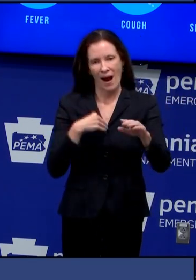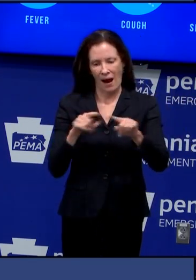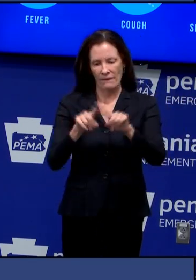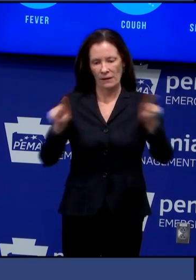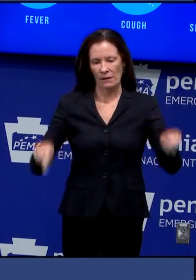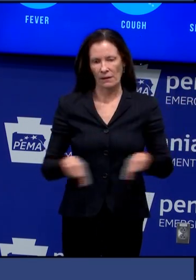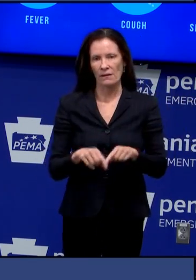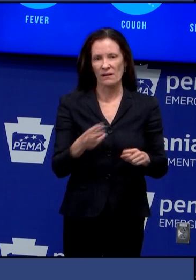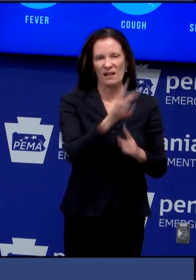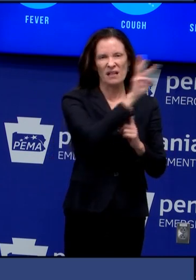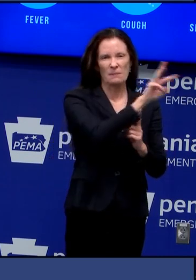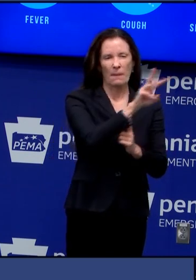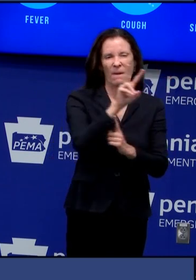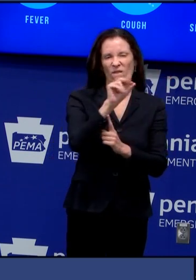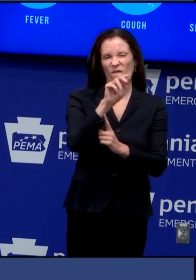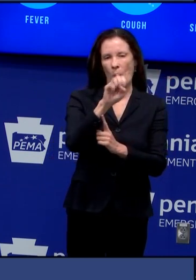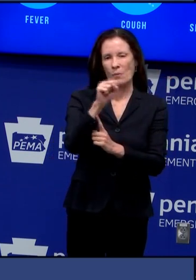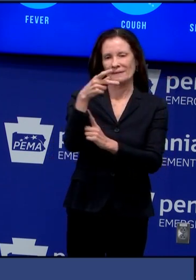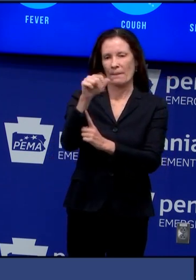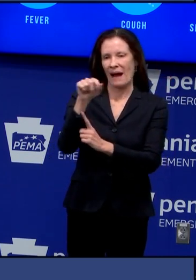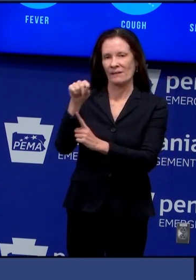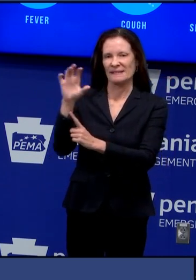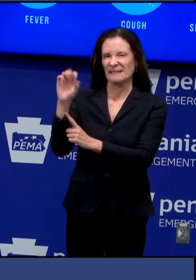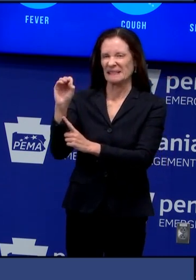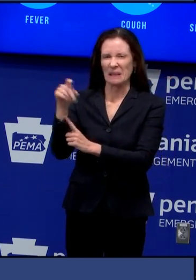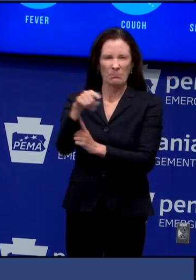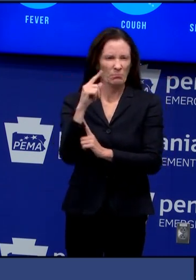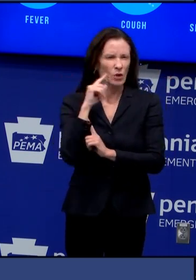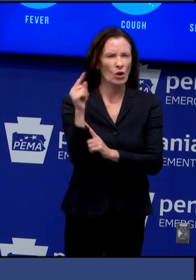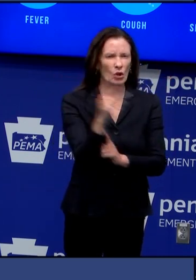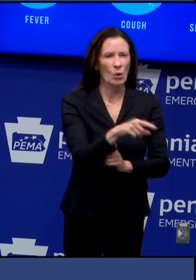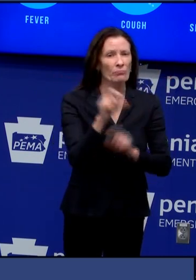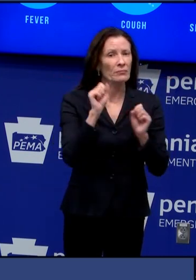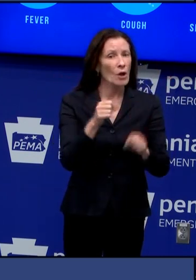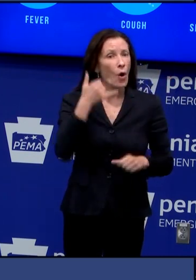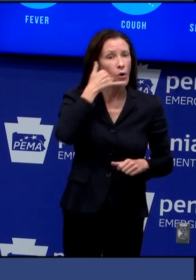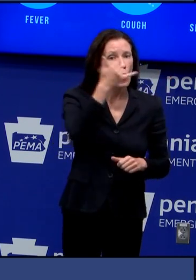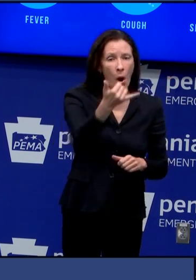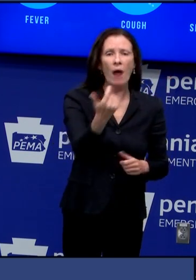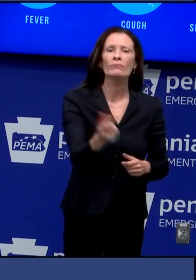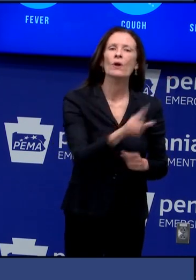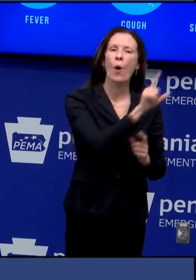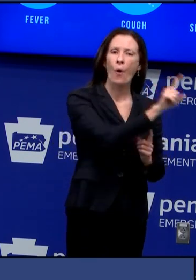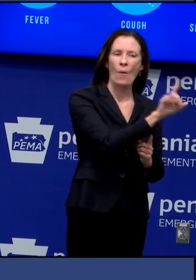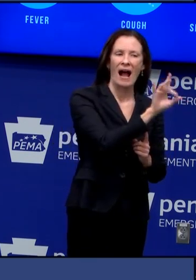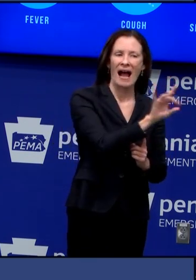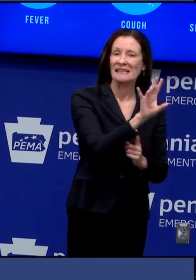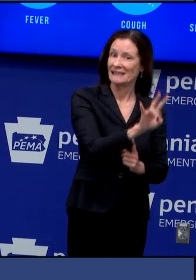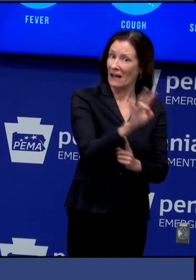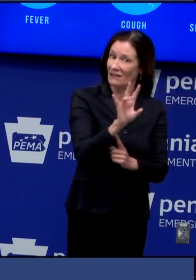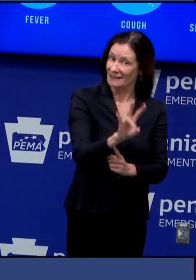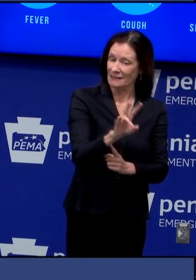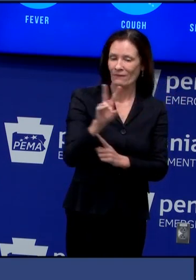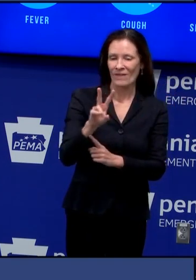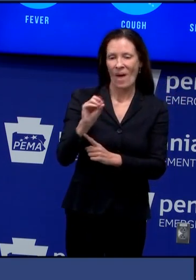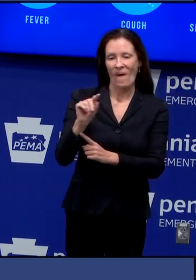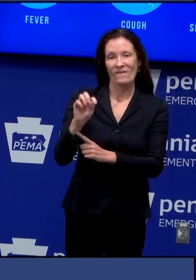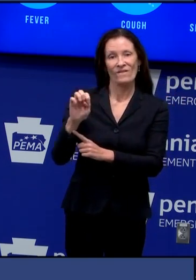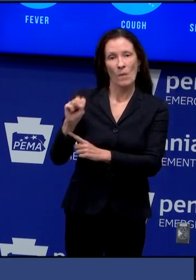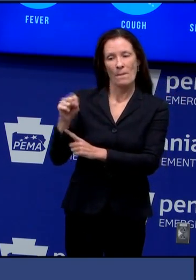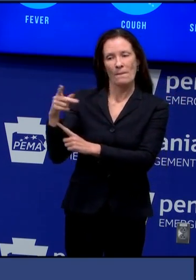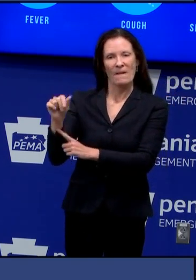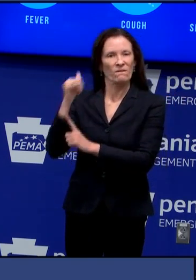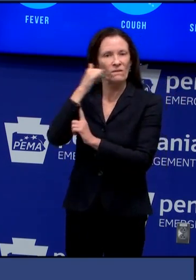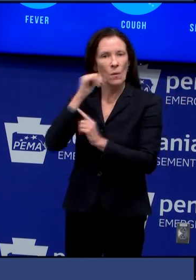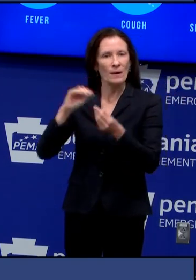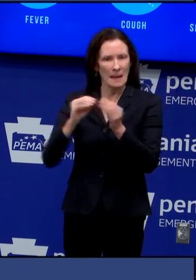them call 1877 votespa department of state has had thousands and thousands of calls and has